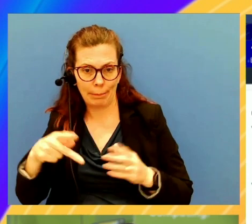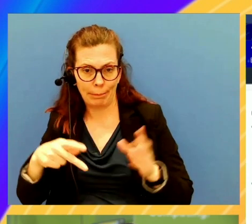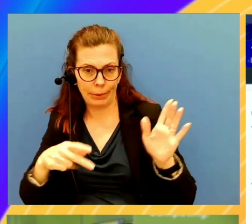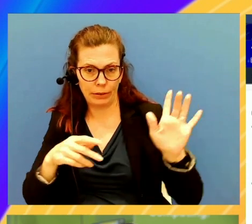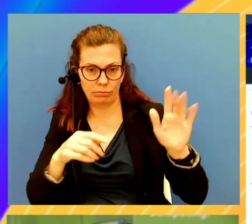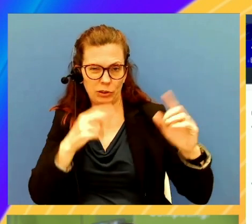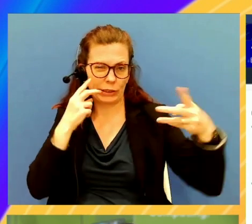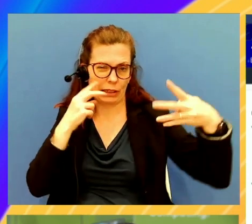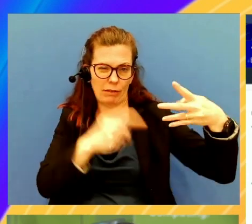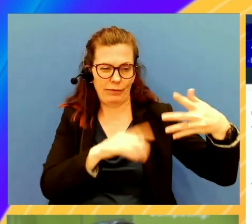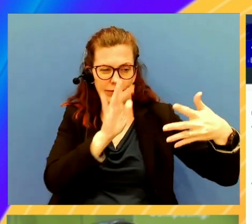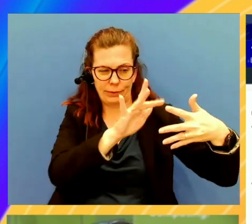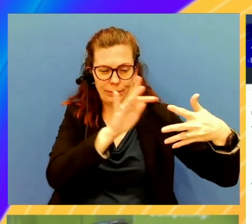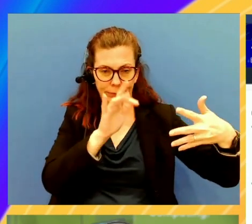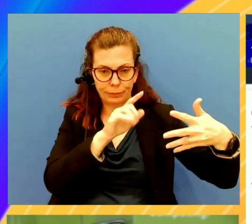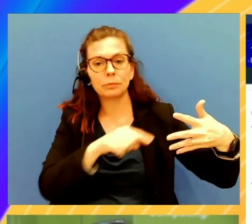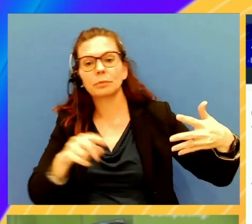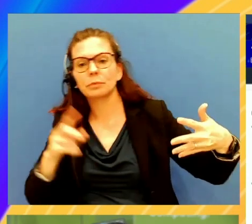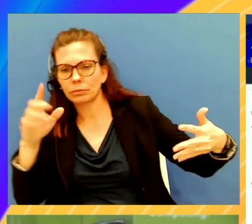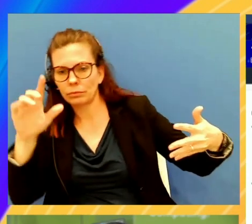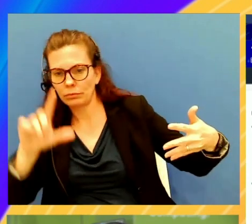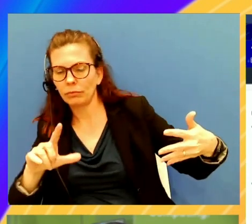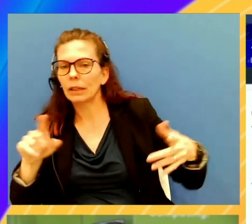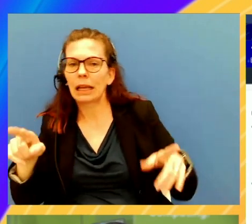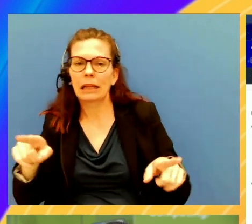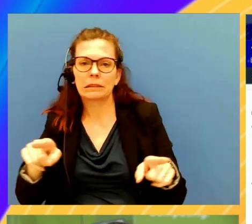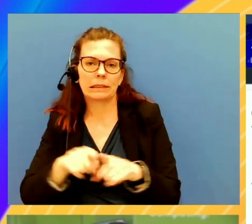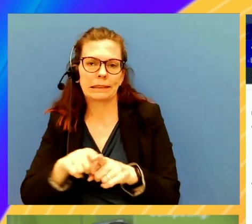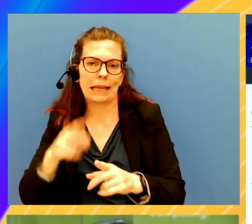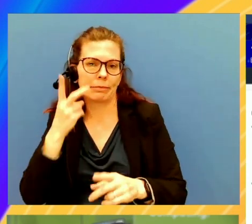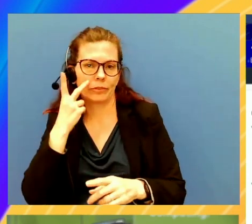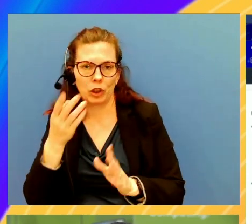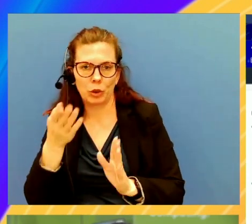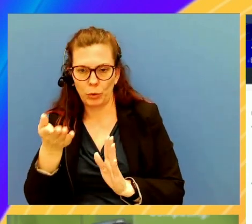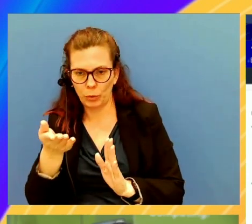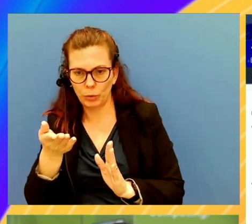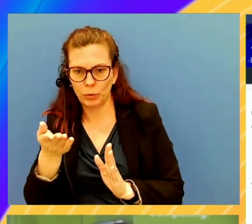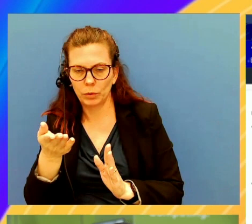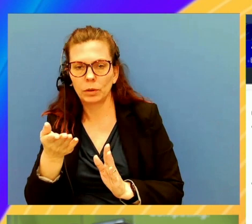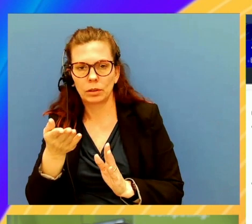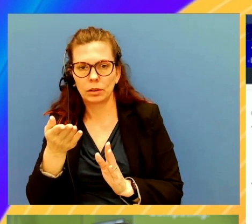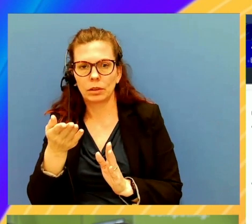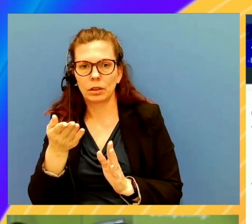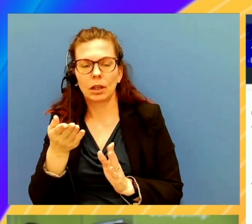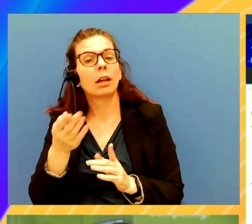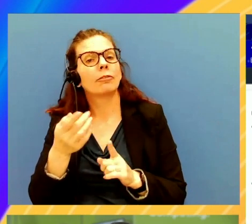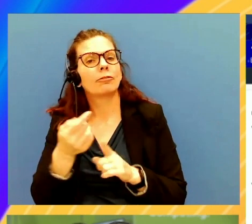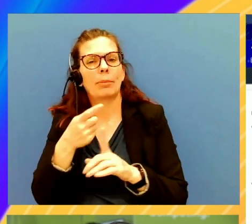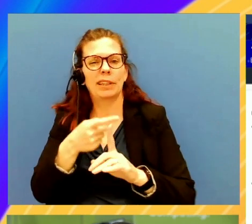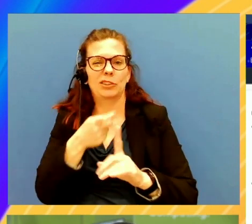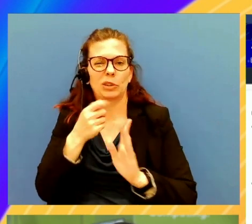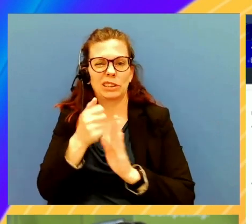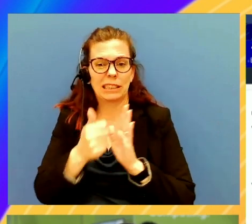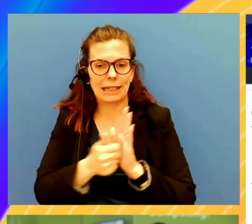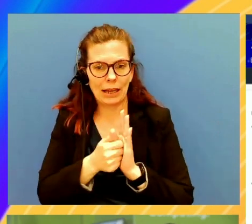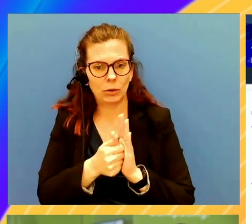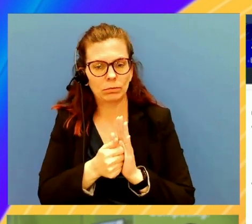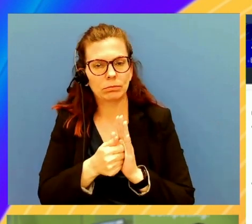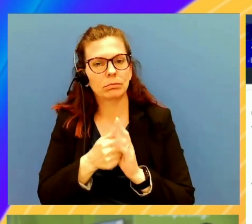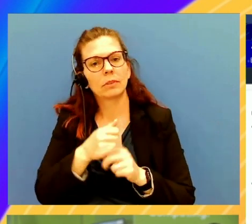as you can see, I can see the same view because it's able to view that from the source account under